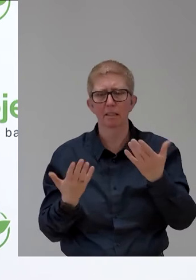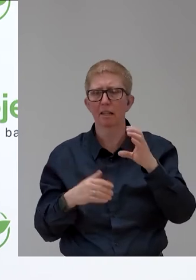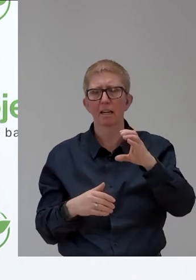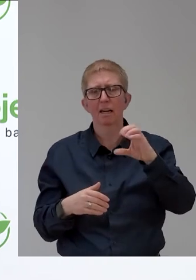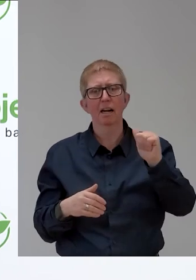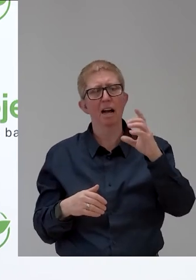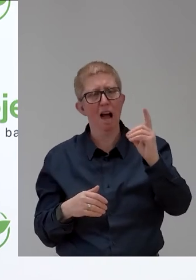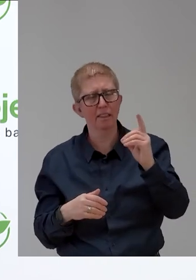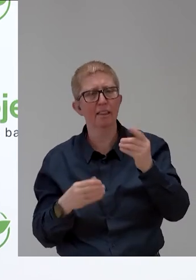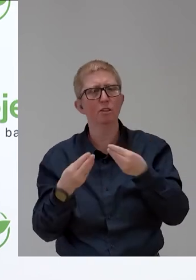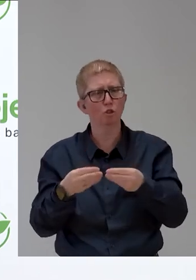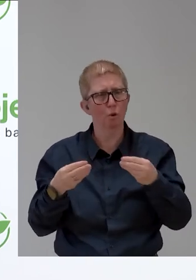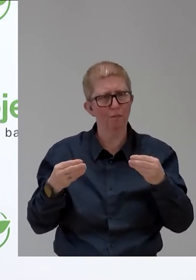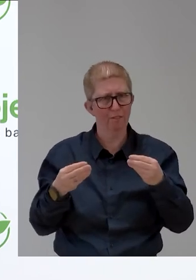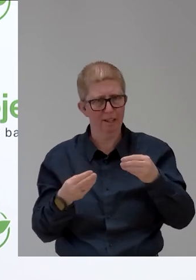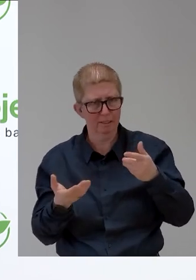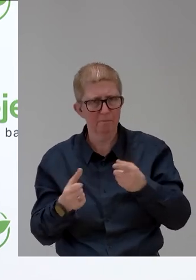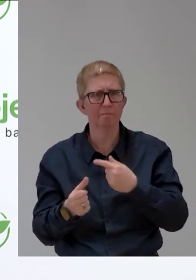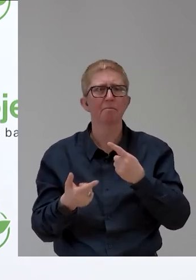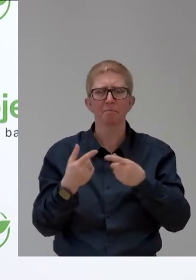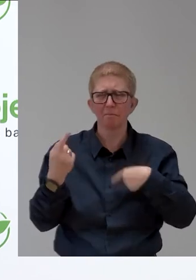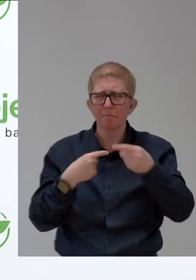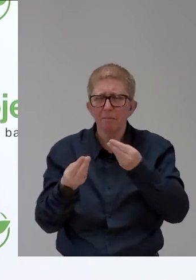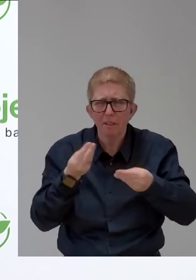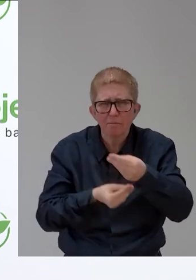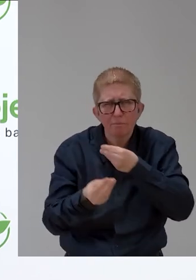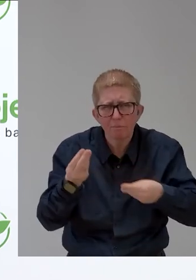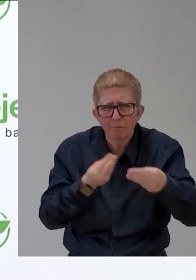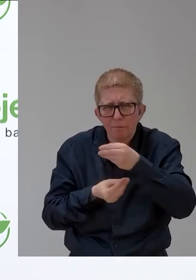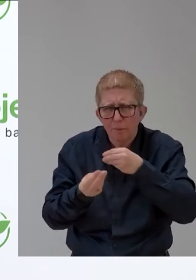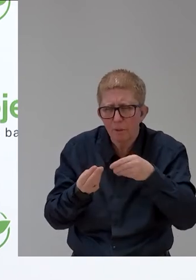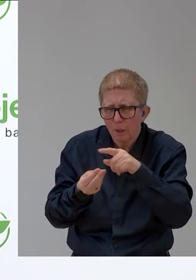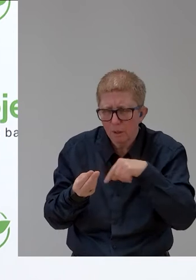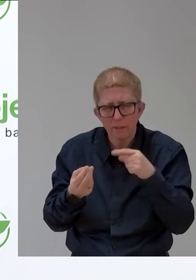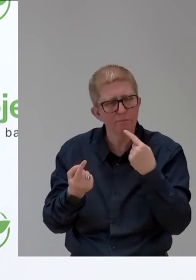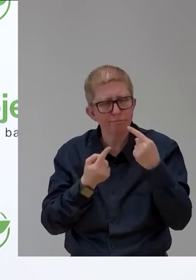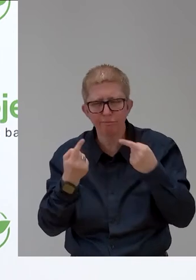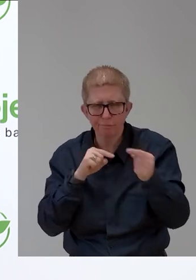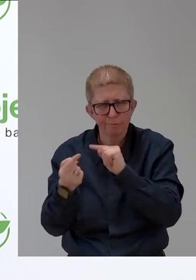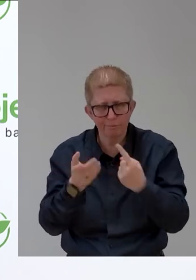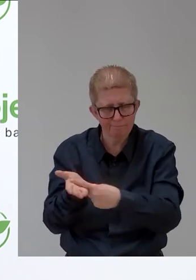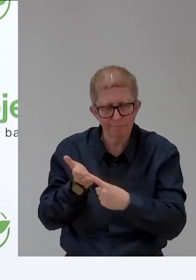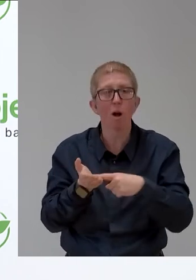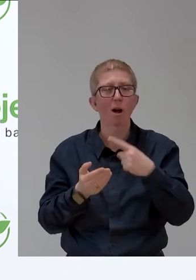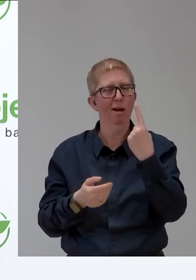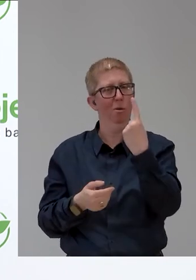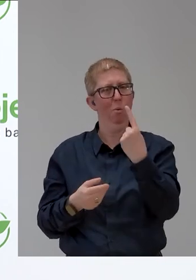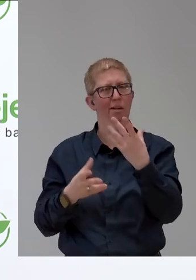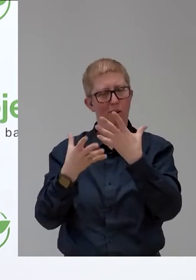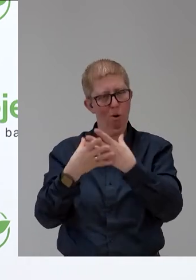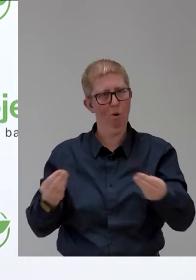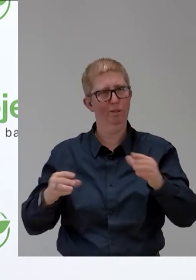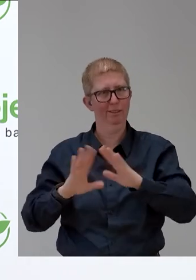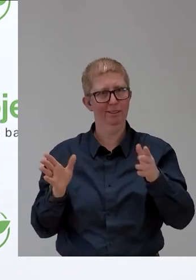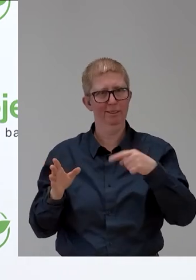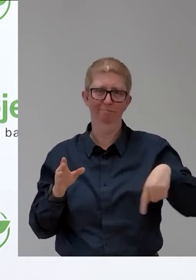electronic experts and many more depending on the problem to be solved one by one since all of them are different. 3D print is just one